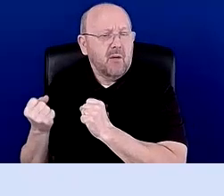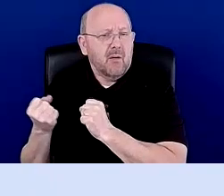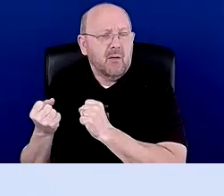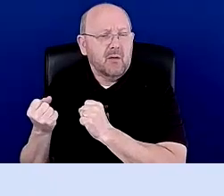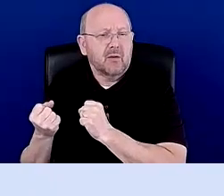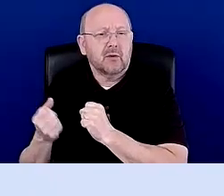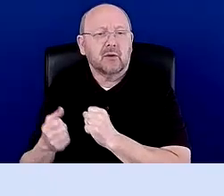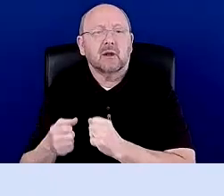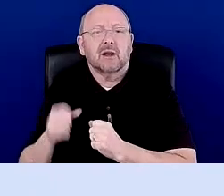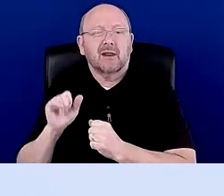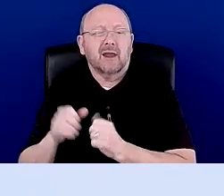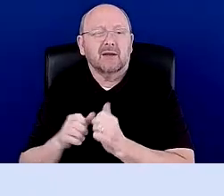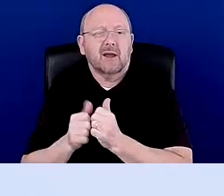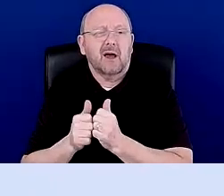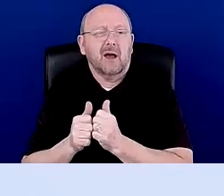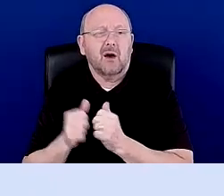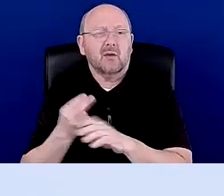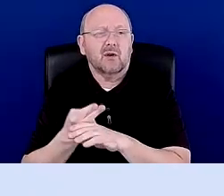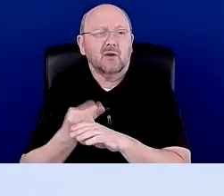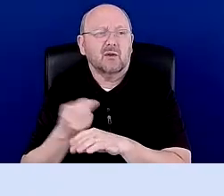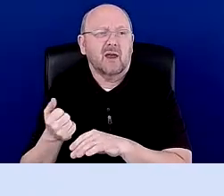it's how Biblio works, um, electronically.